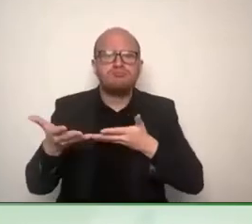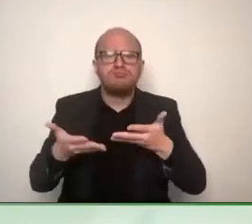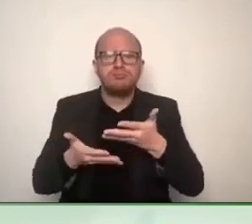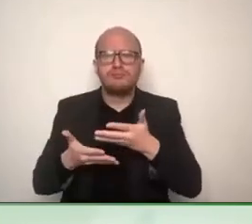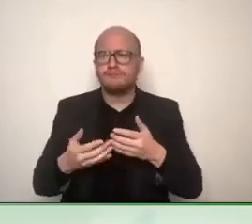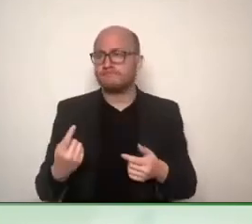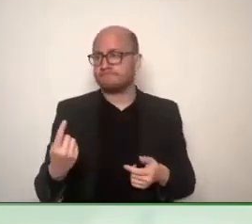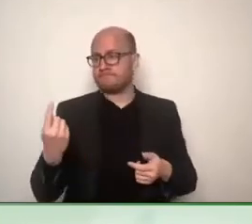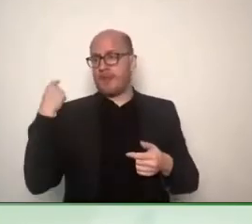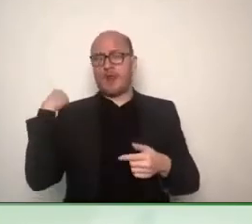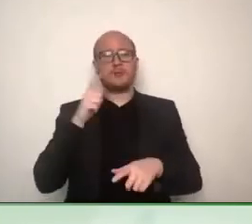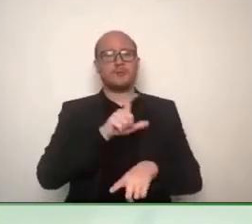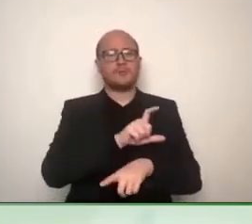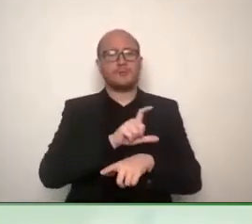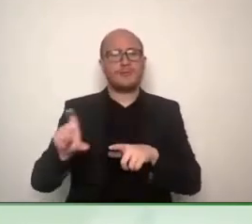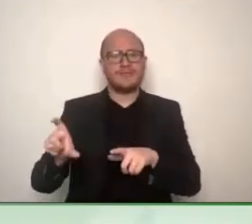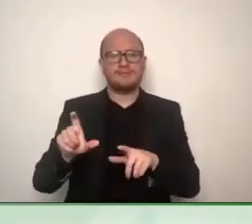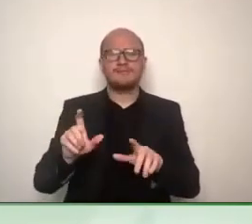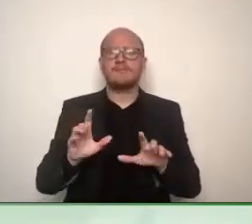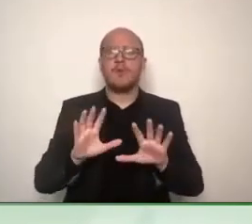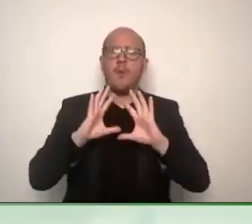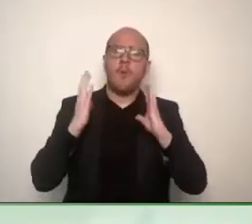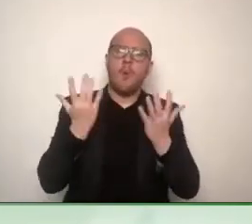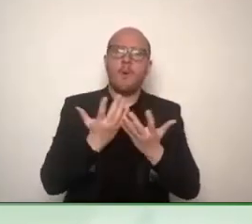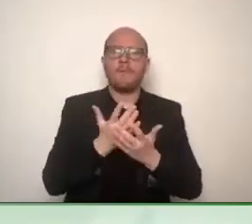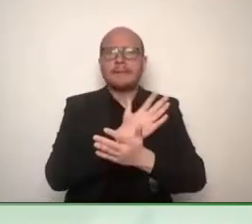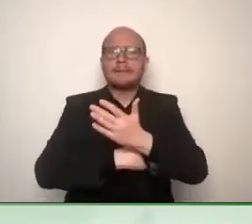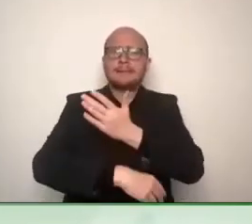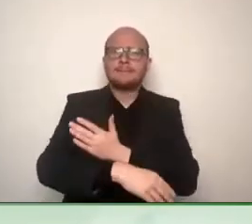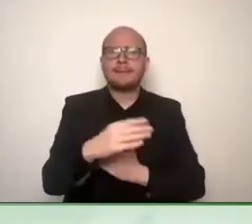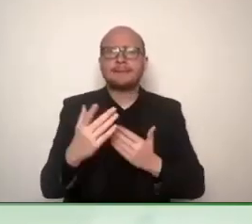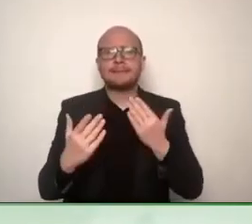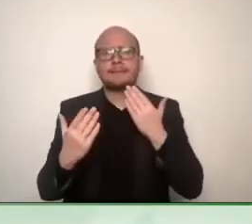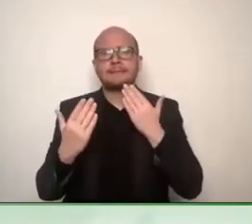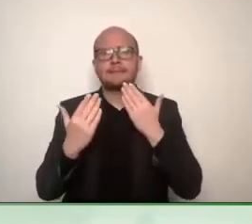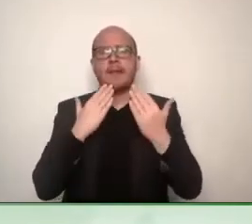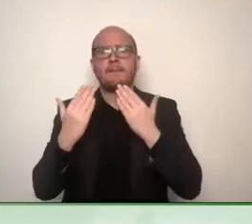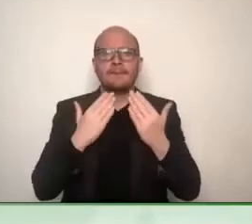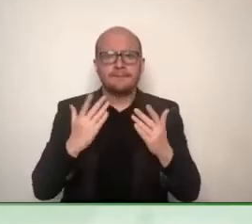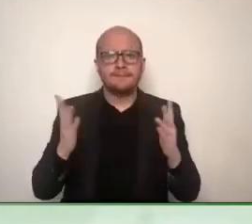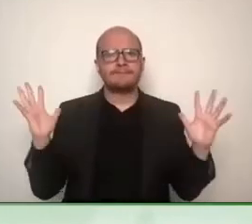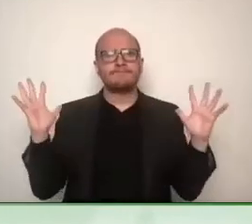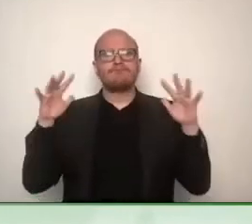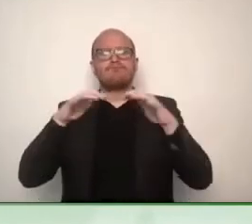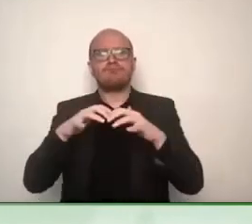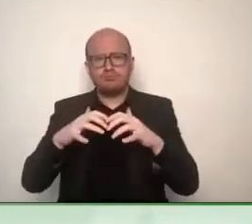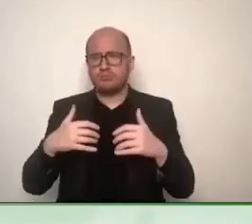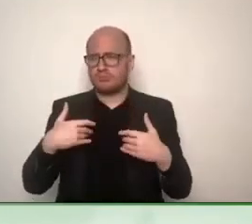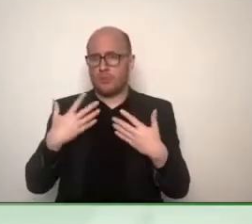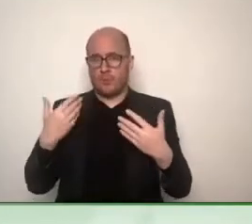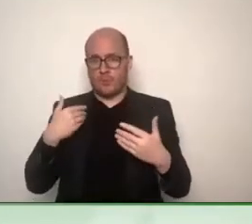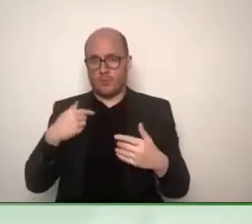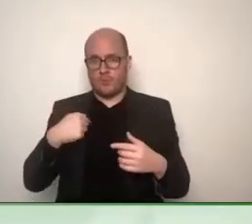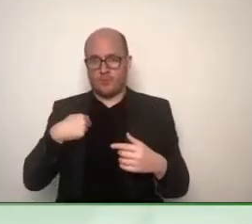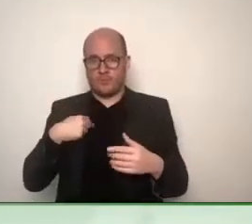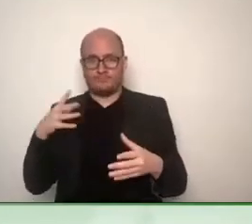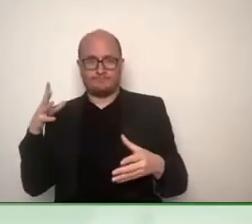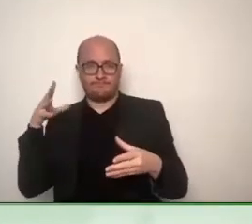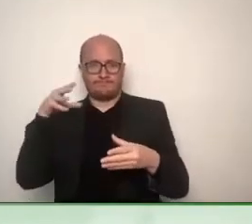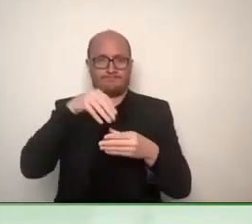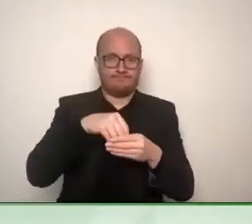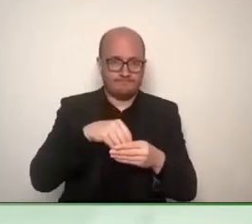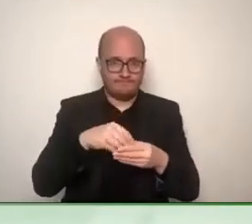And it's a very good example, because what we saw is that the problems we face when it comes to outcome and impact measurement